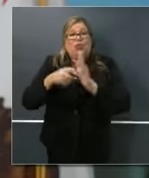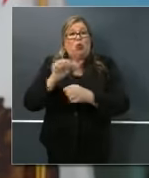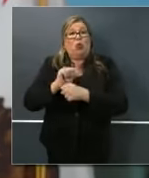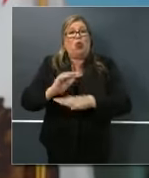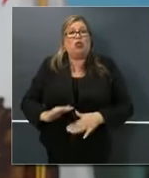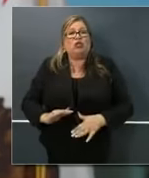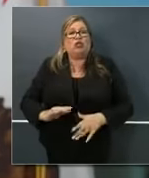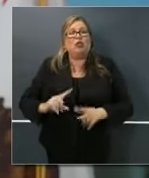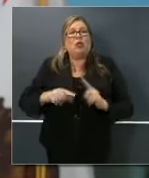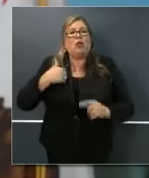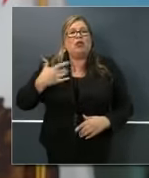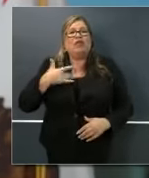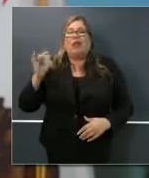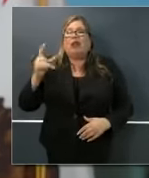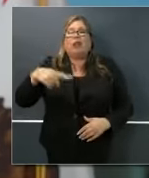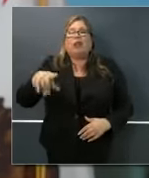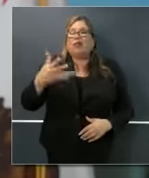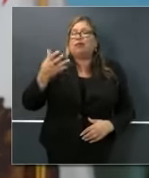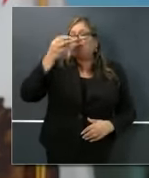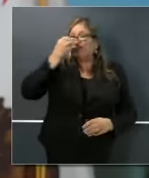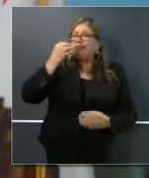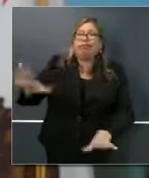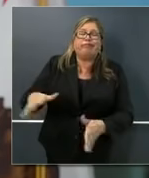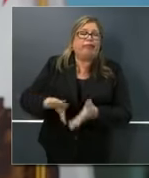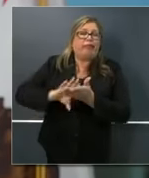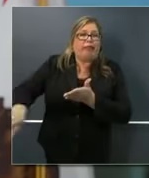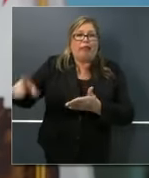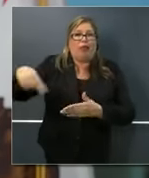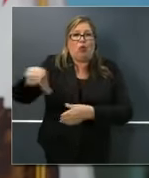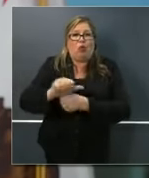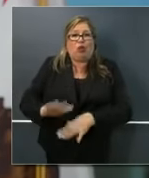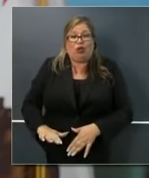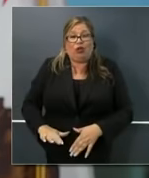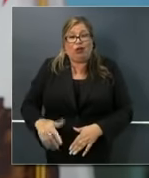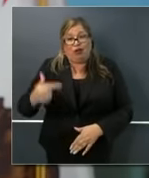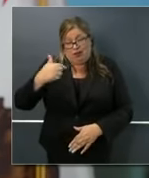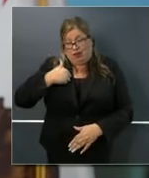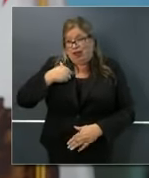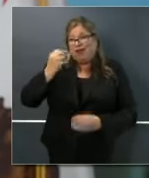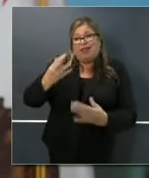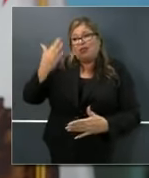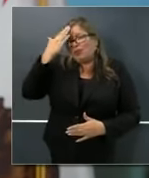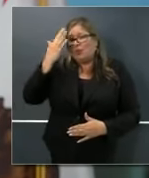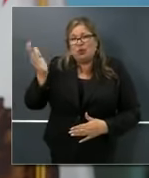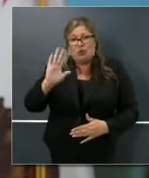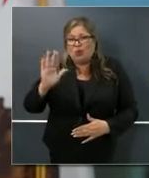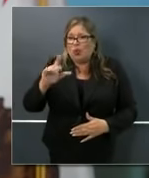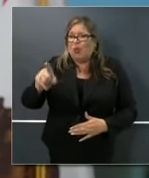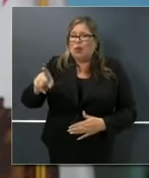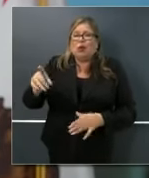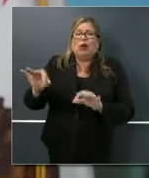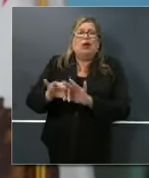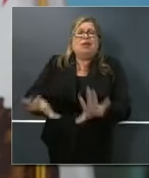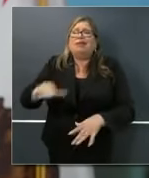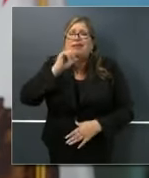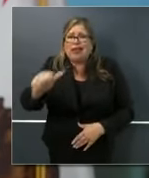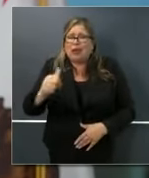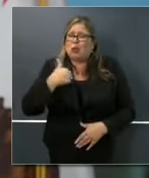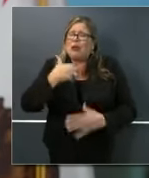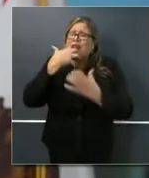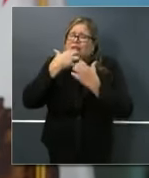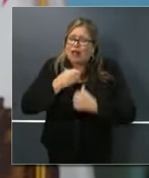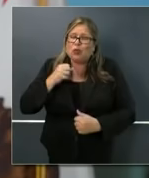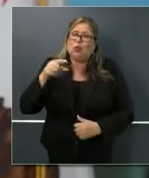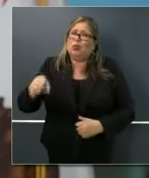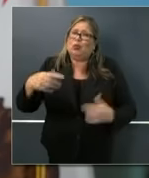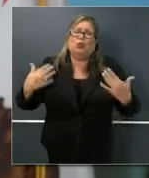feel like we're disposable. And I want you to know, you're not disposable, you are essential, and you're valued. And I want, from the bottom